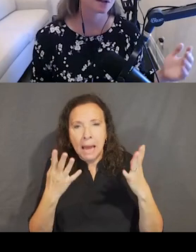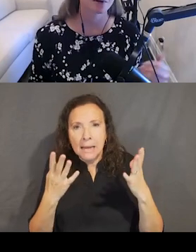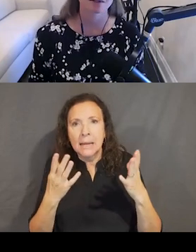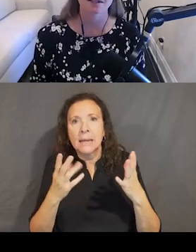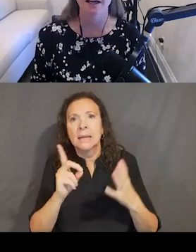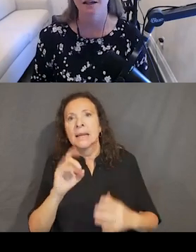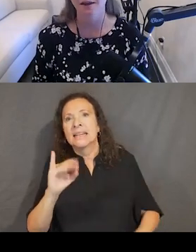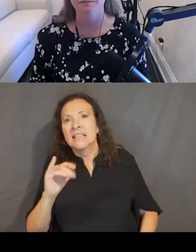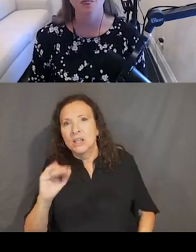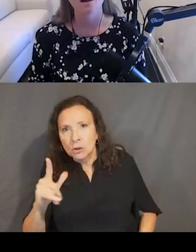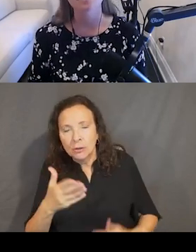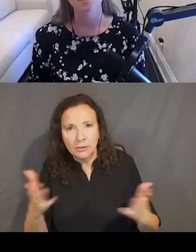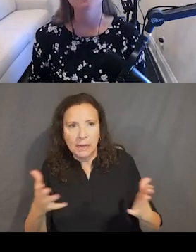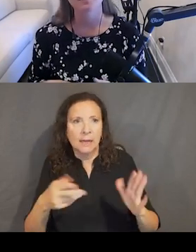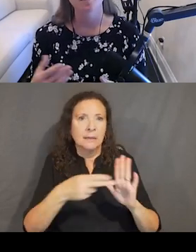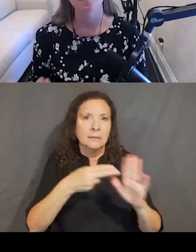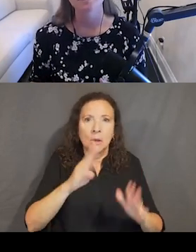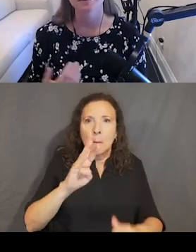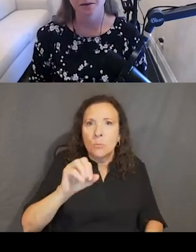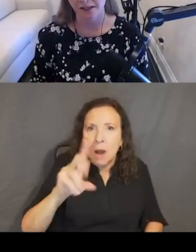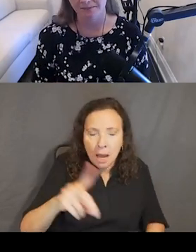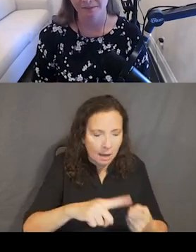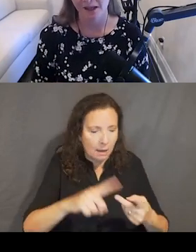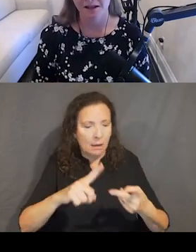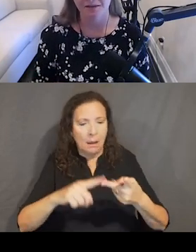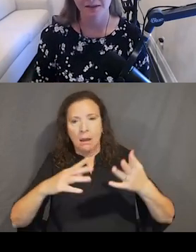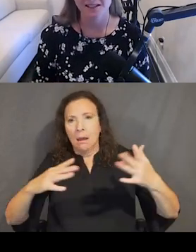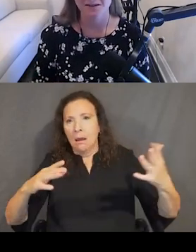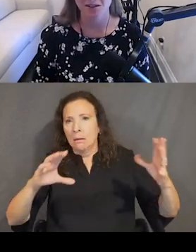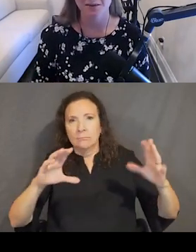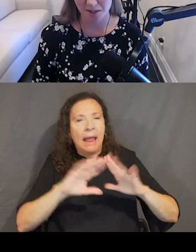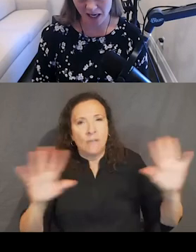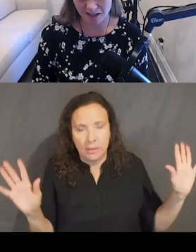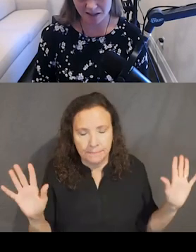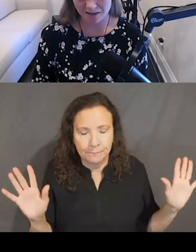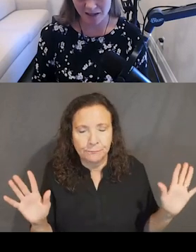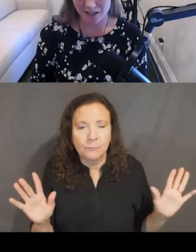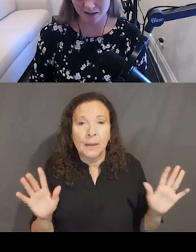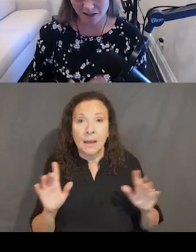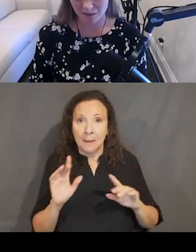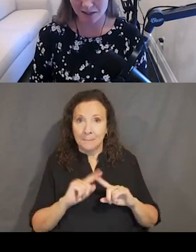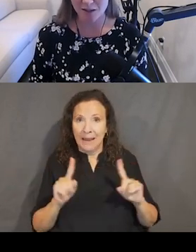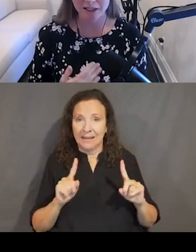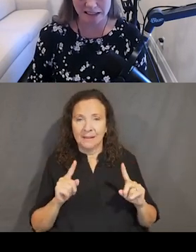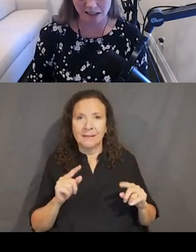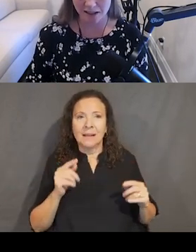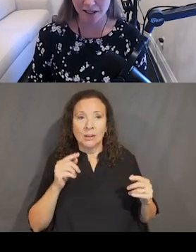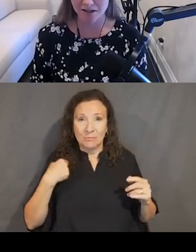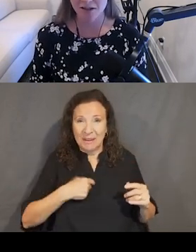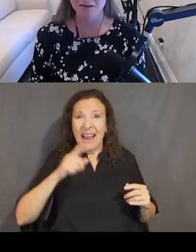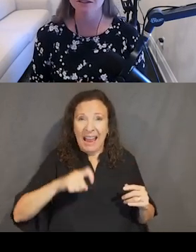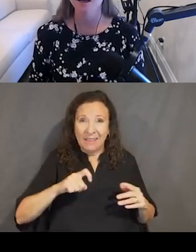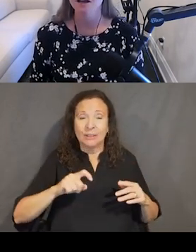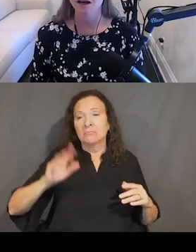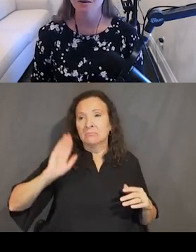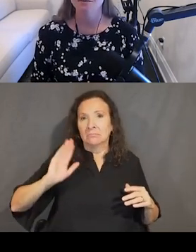brands, different components and that kind of thing. So wouldn't it be great if instead of starting from scratch every single time, because that's what we did in the